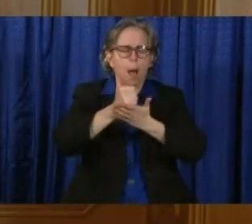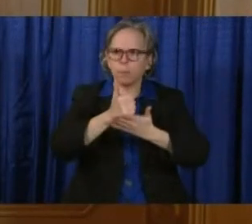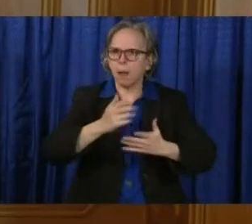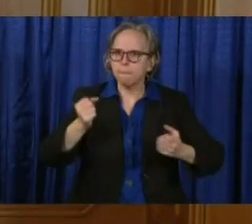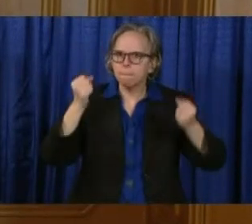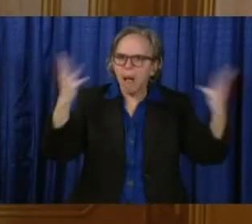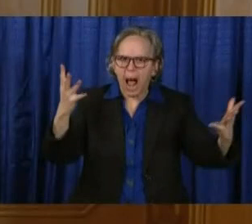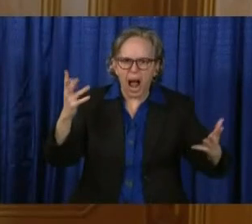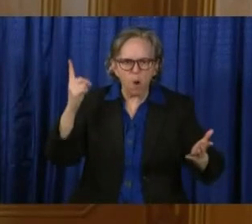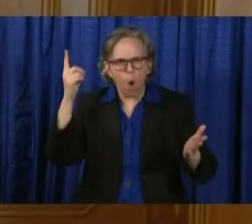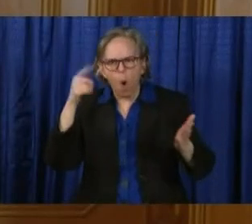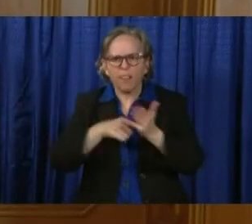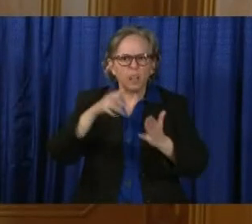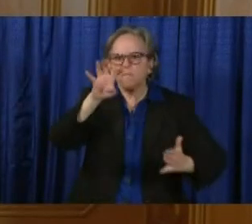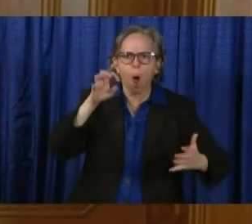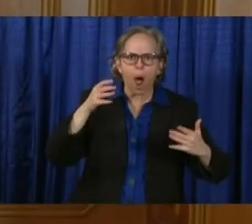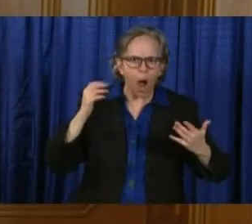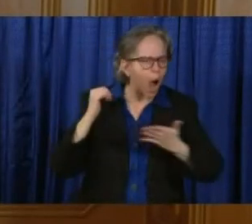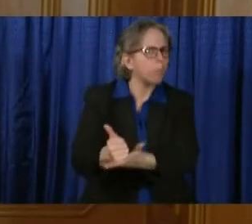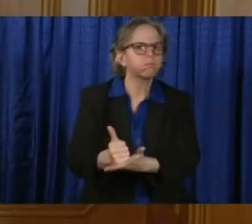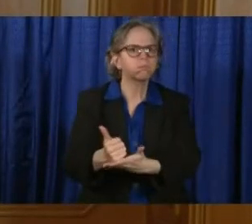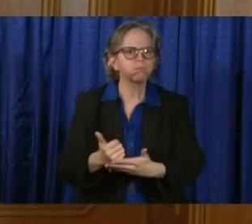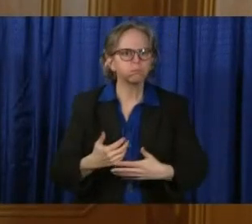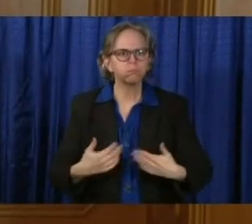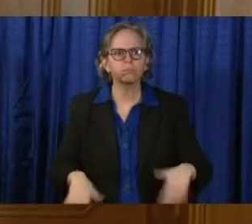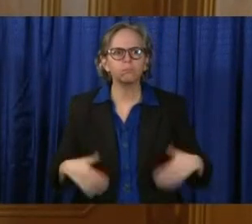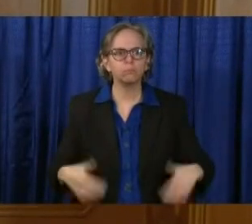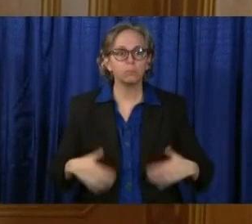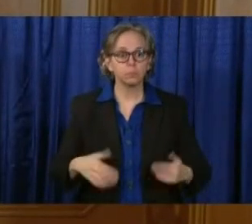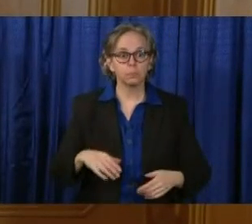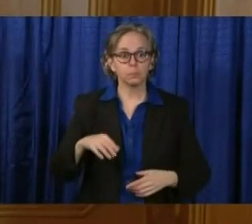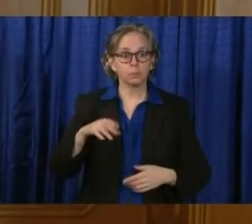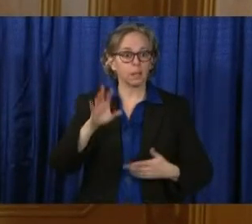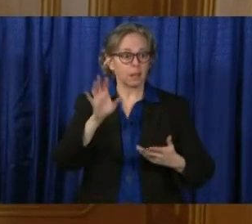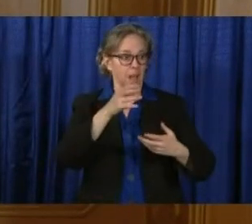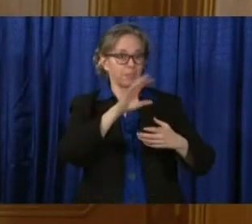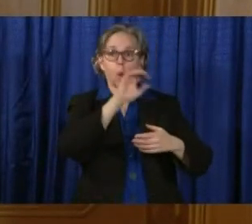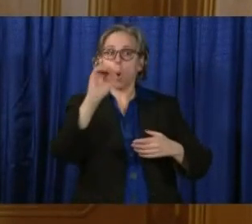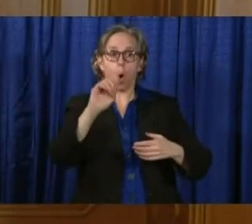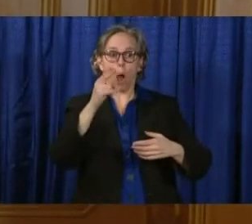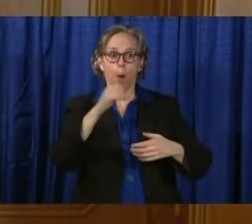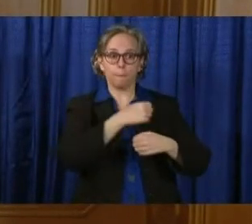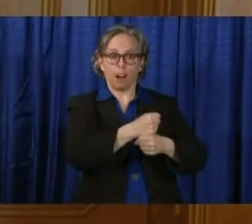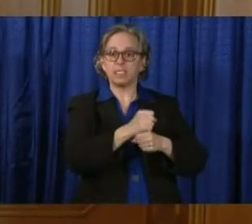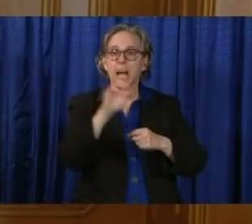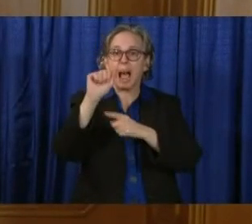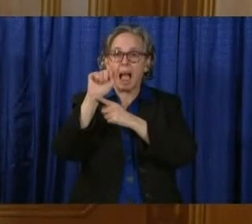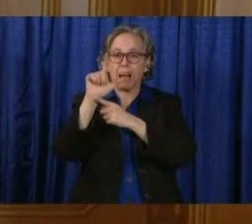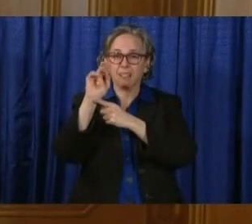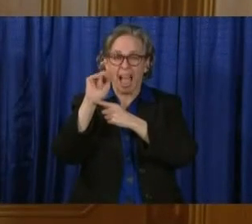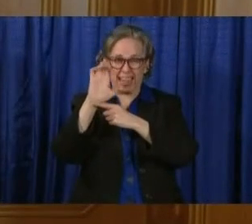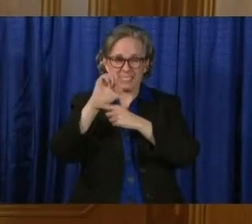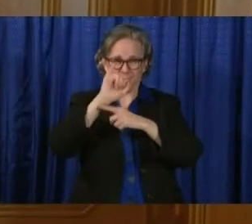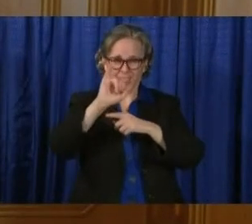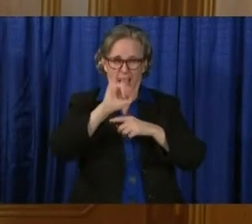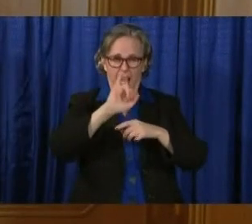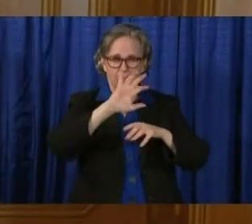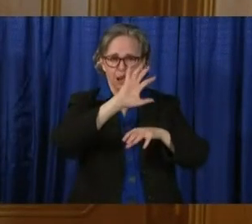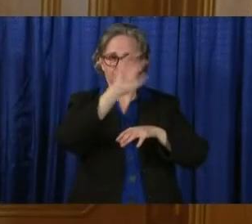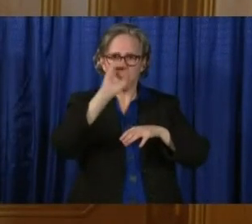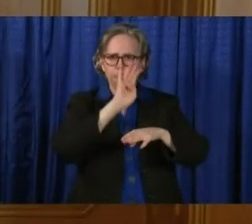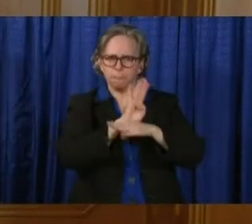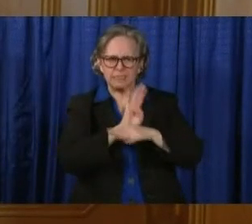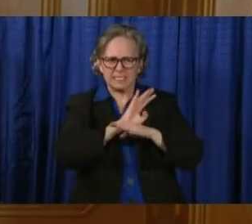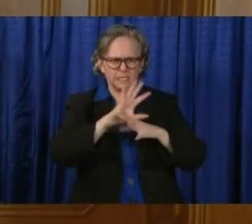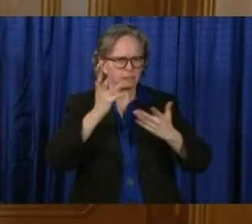of them. The Ohio Manufacturing Alliance has reached out to each one of these companies to see where they fit in and what